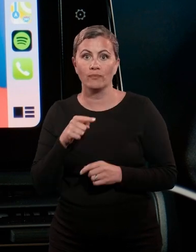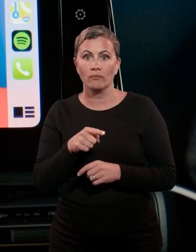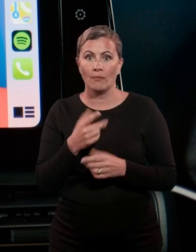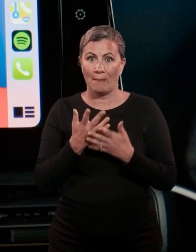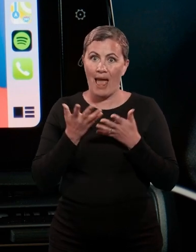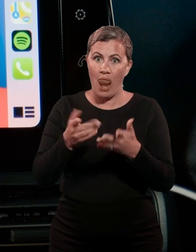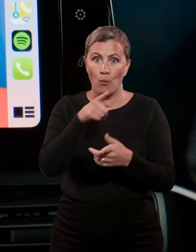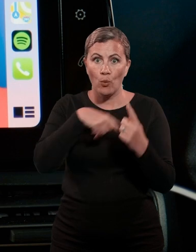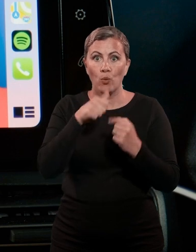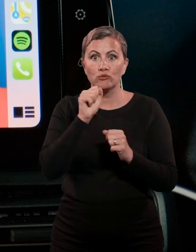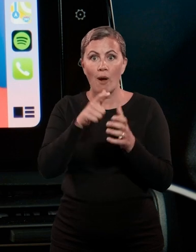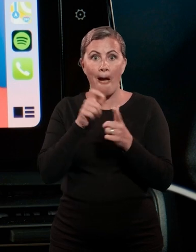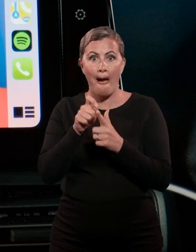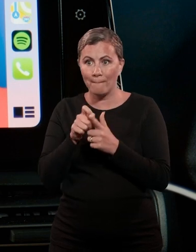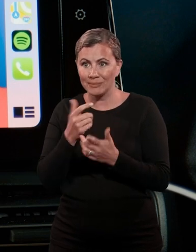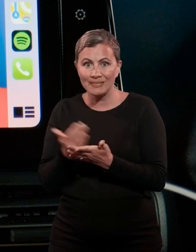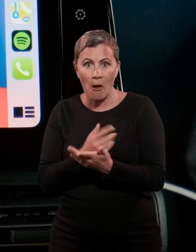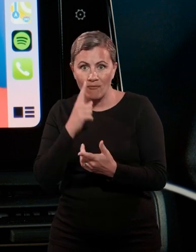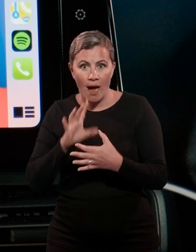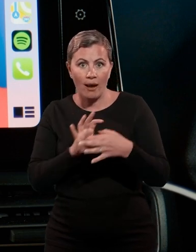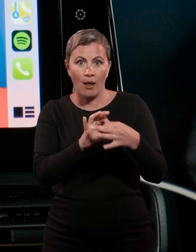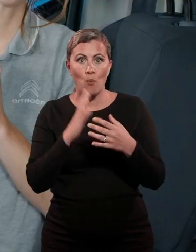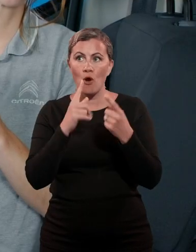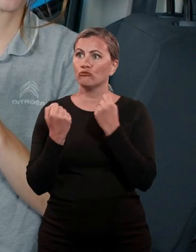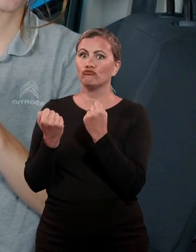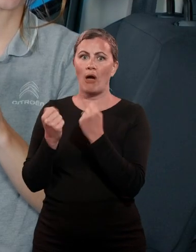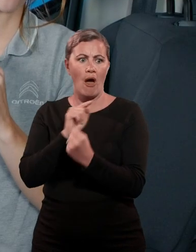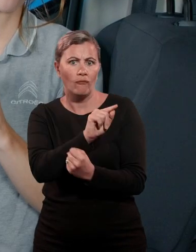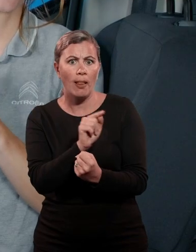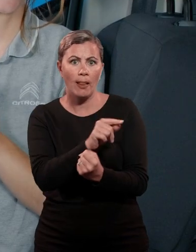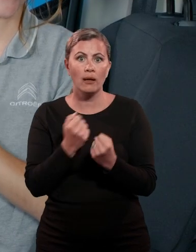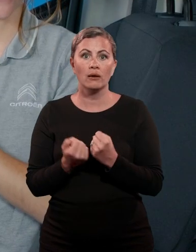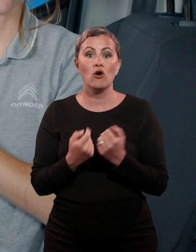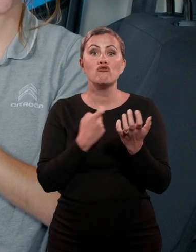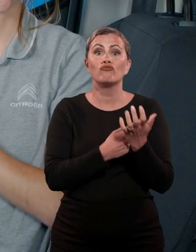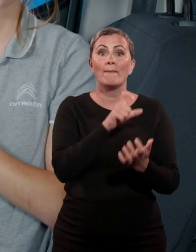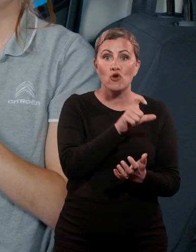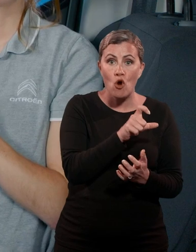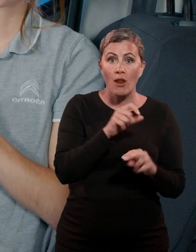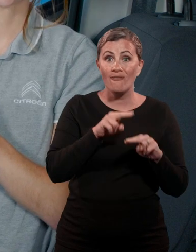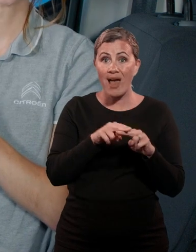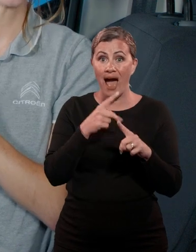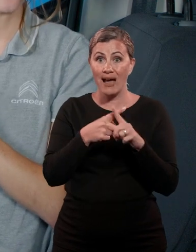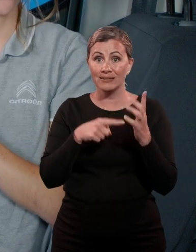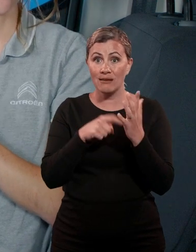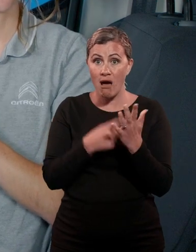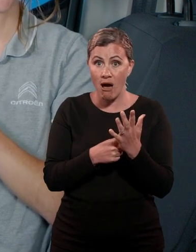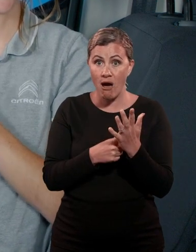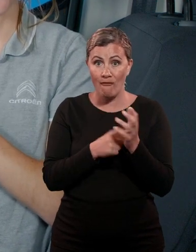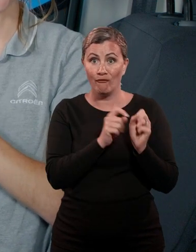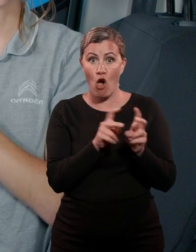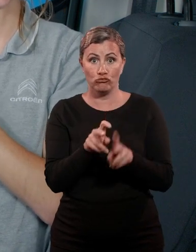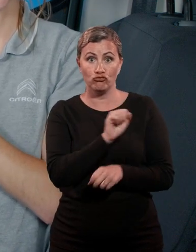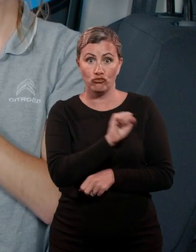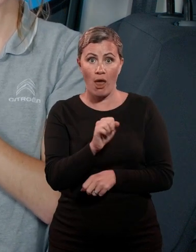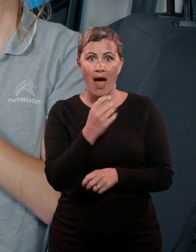safely and easily while on the move. On Ripcurl and Flare XTR versions, the touchscreen also displays